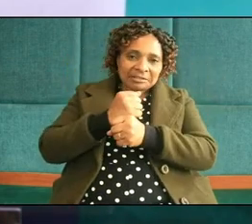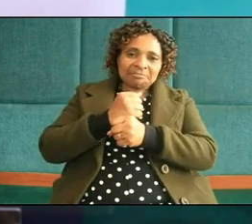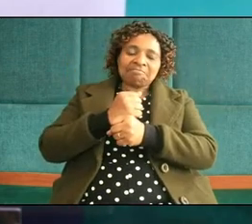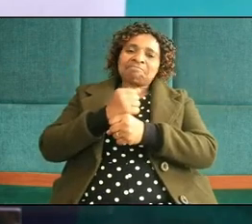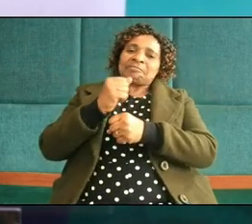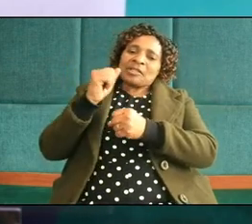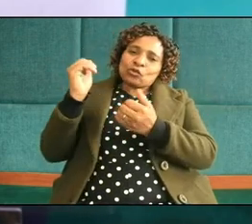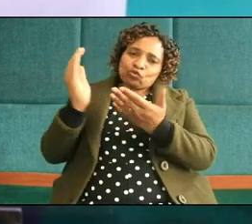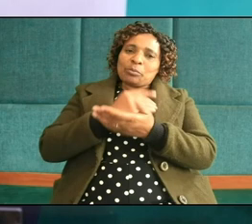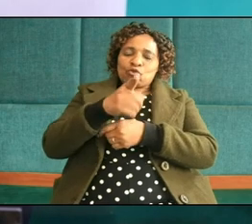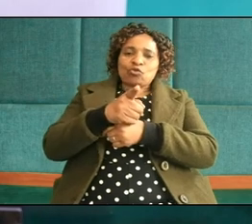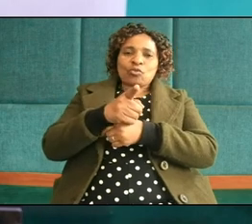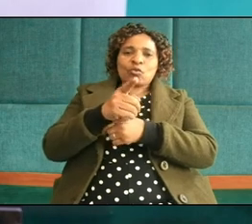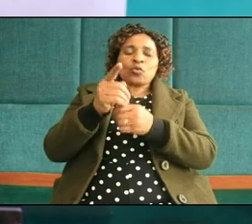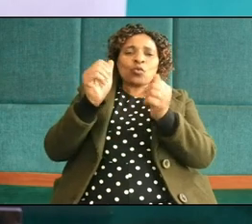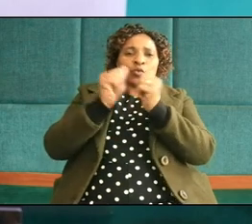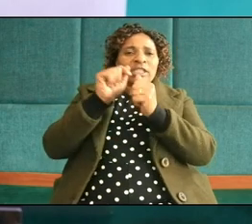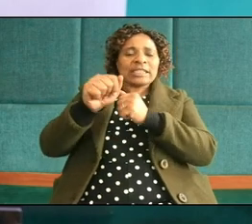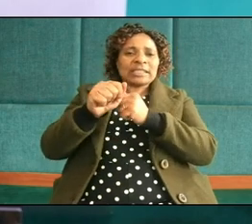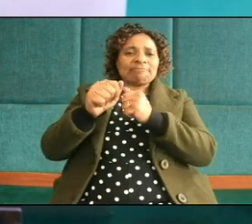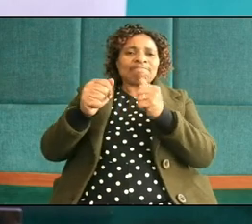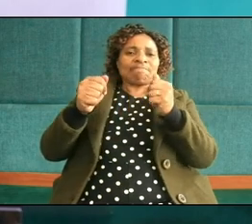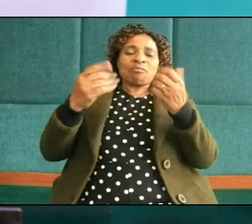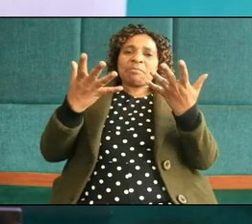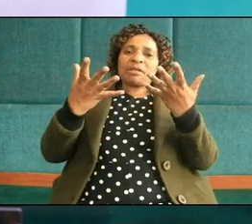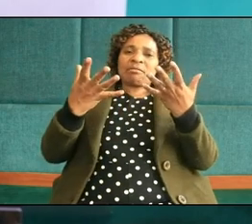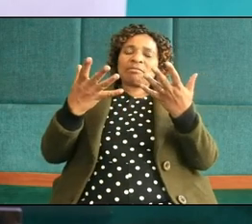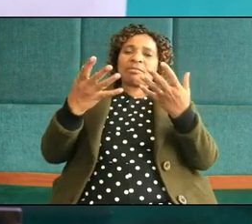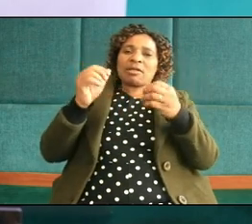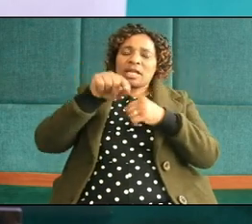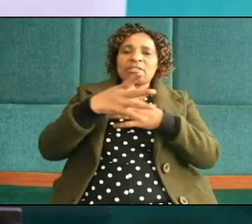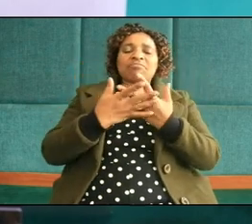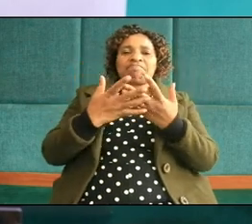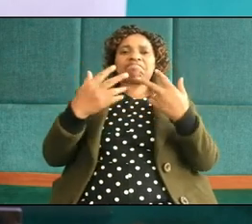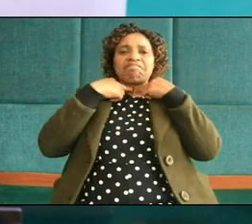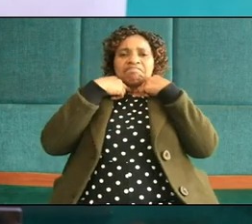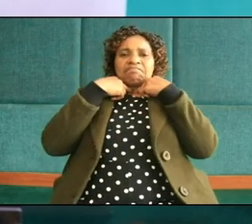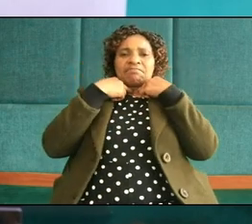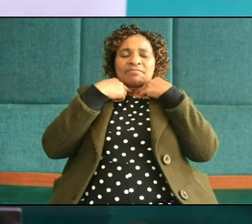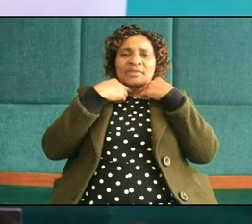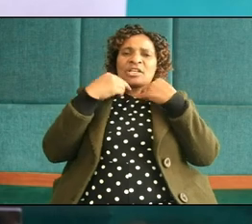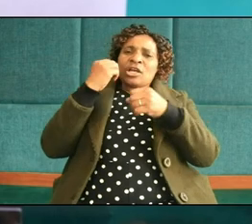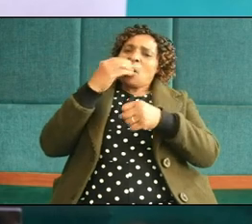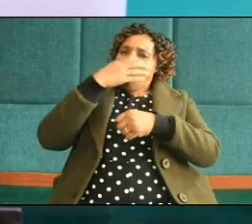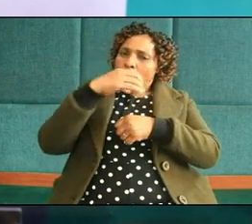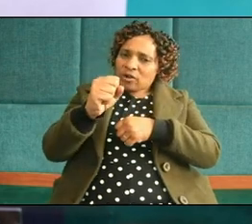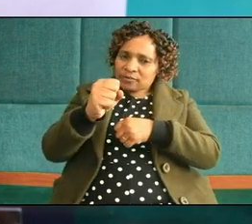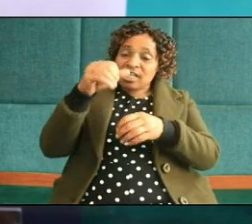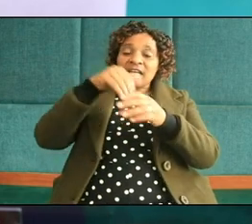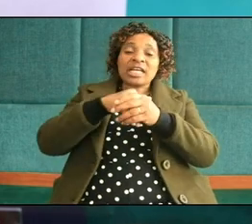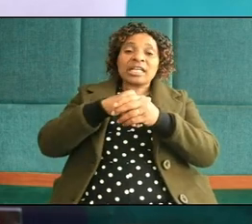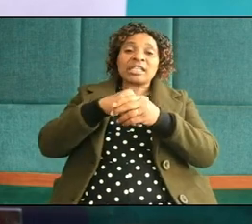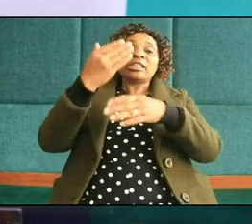in his trap wolves sheep's clothing and we thank